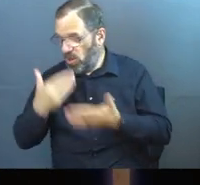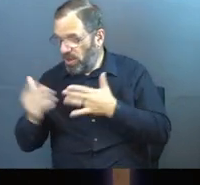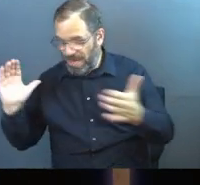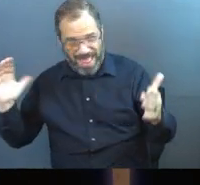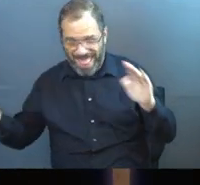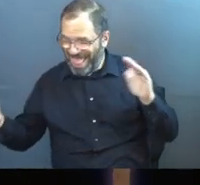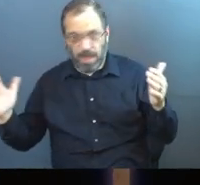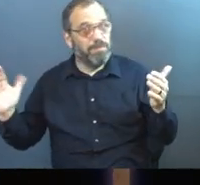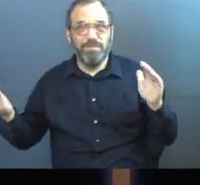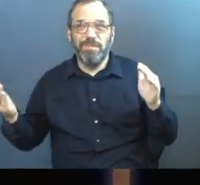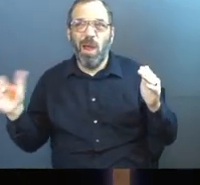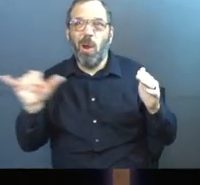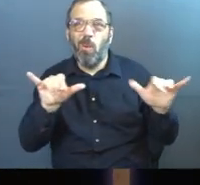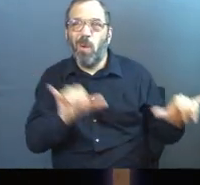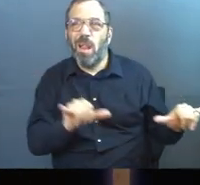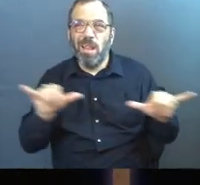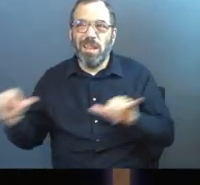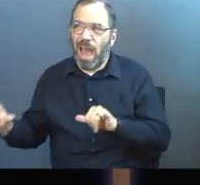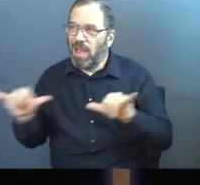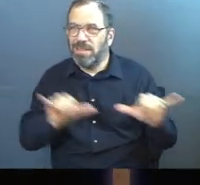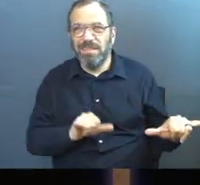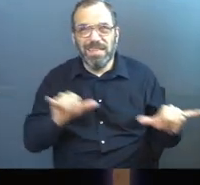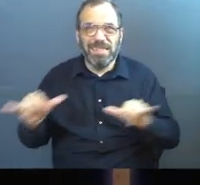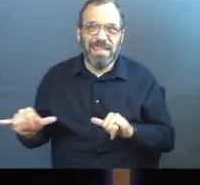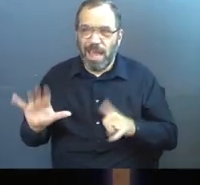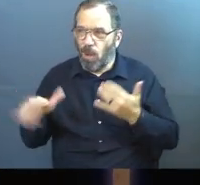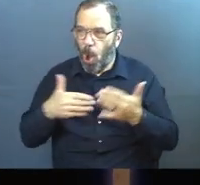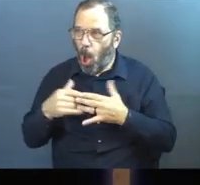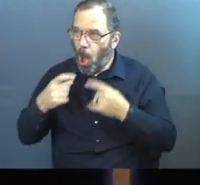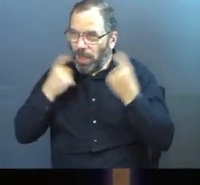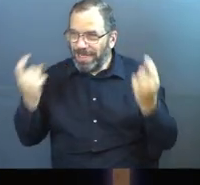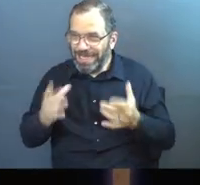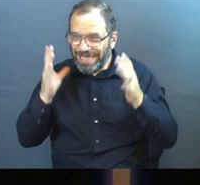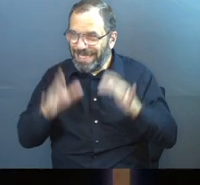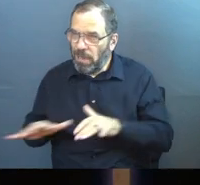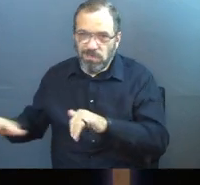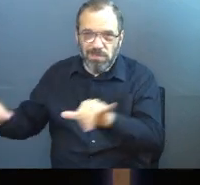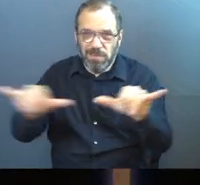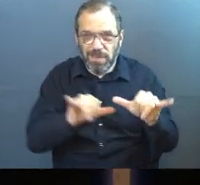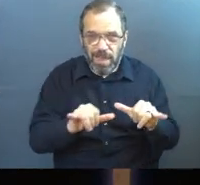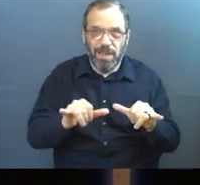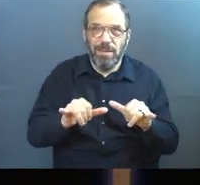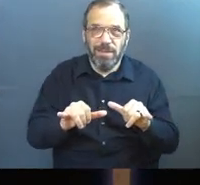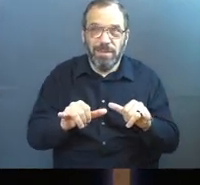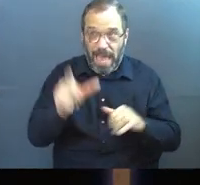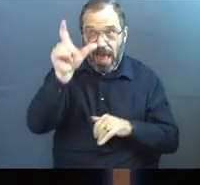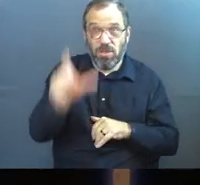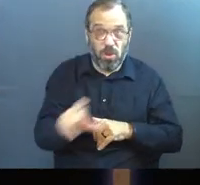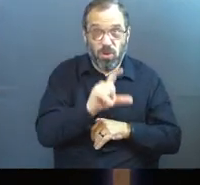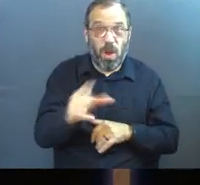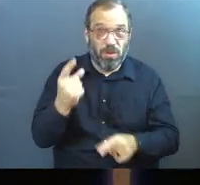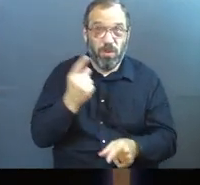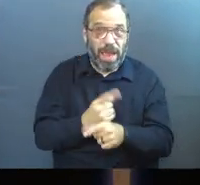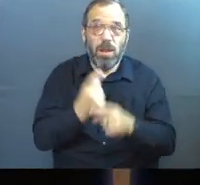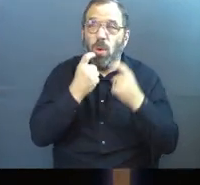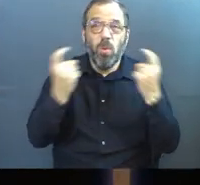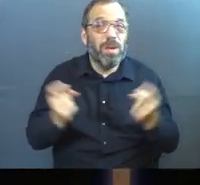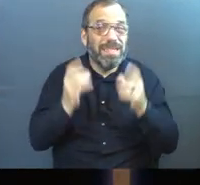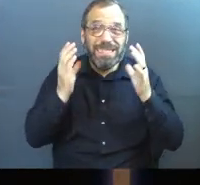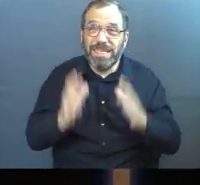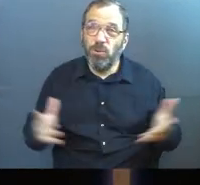beings. We're kind of on a level playing field. We're kind of all sinners at the foot of the cross. Can I get a better amen? Yes.